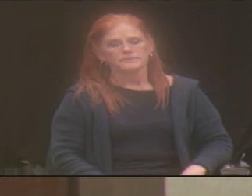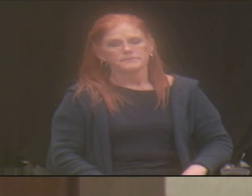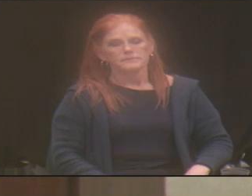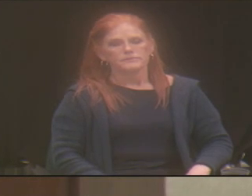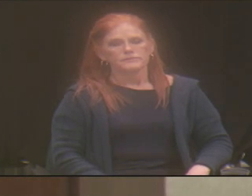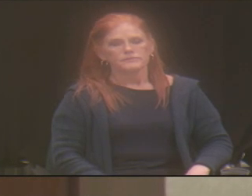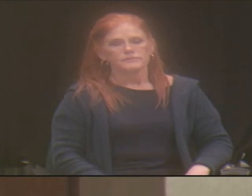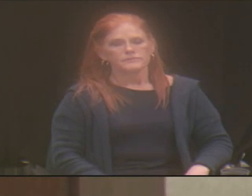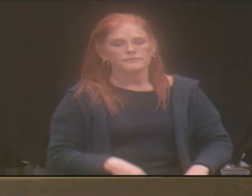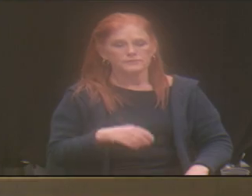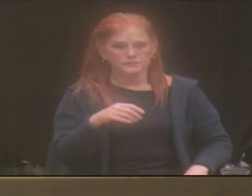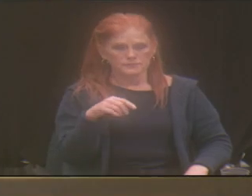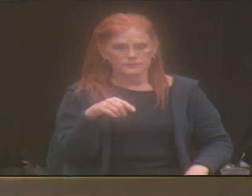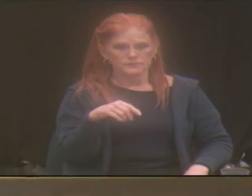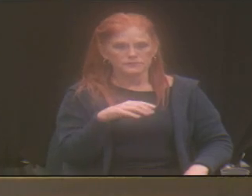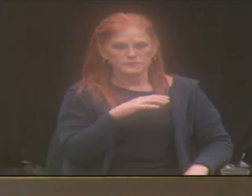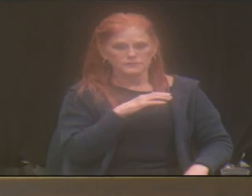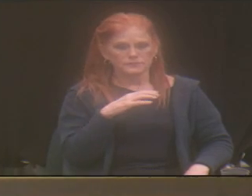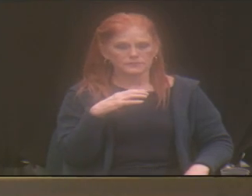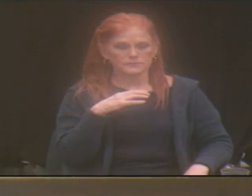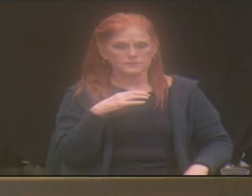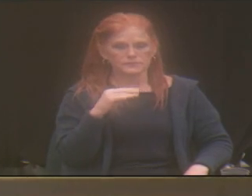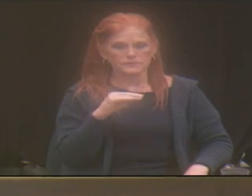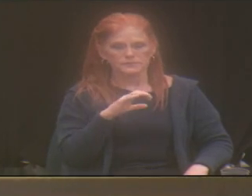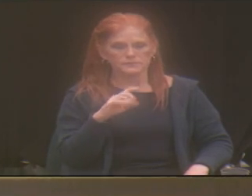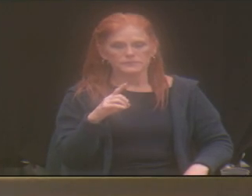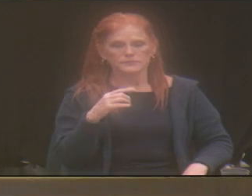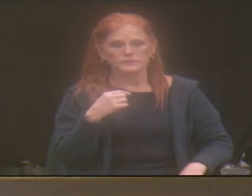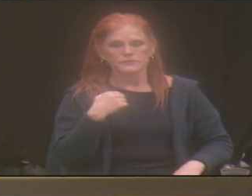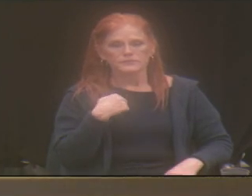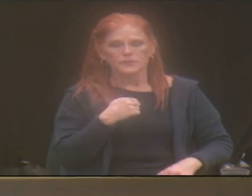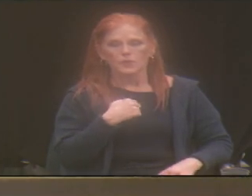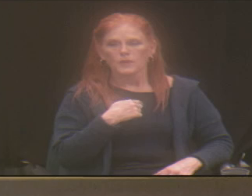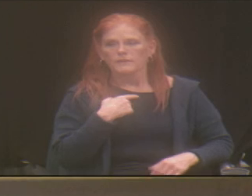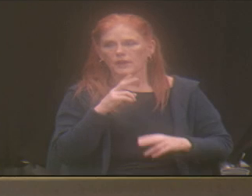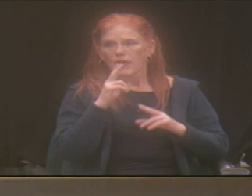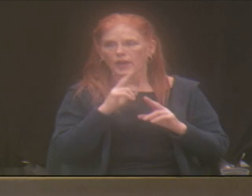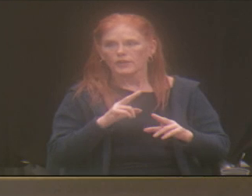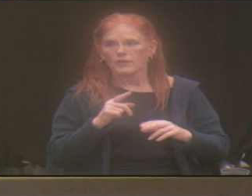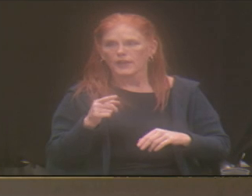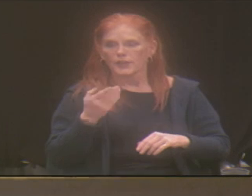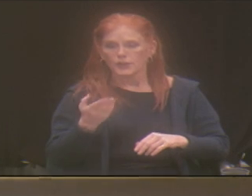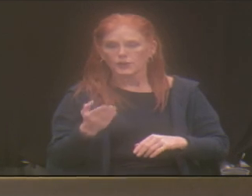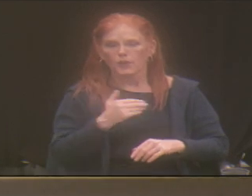The commission is it's our privilege that you are a member of our group.